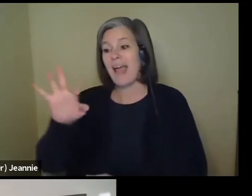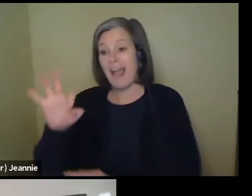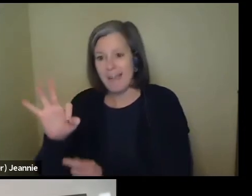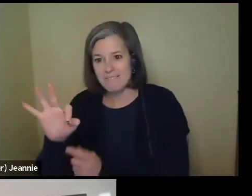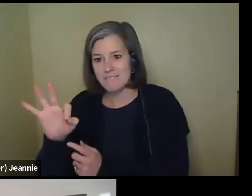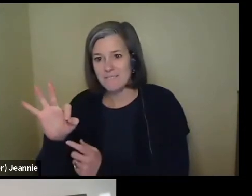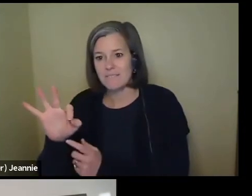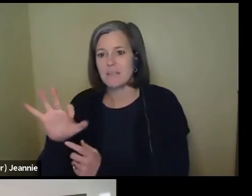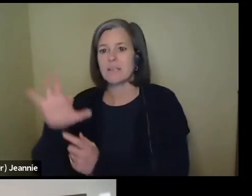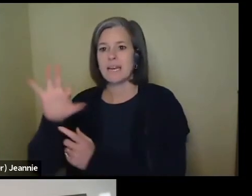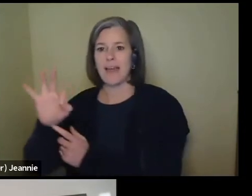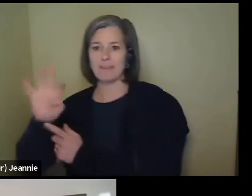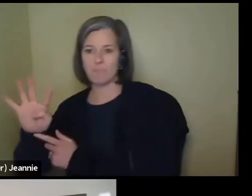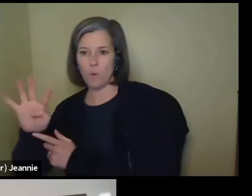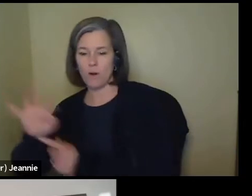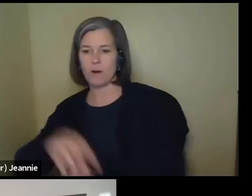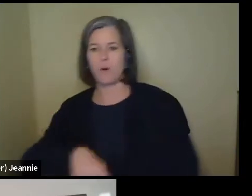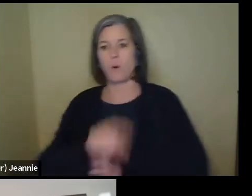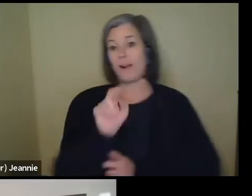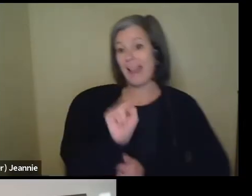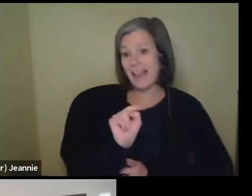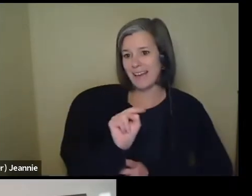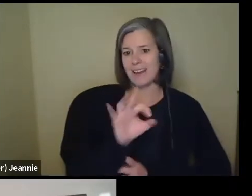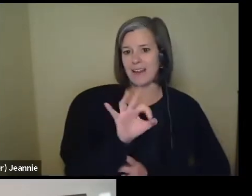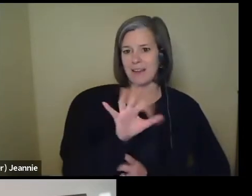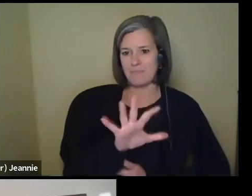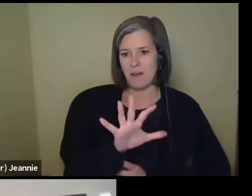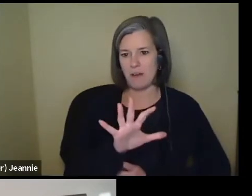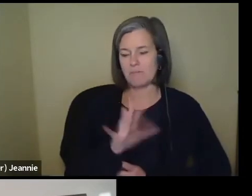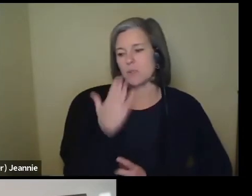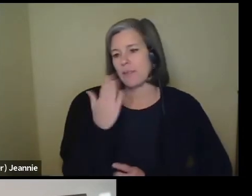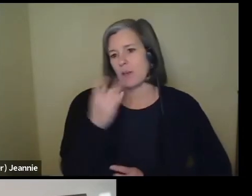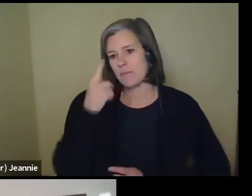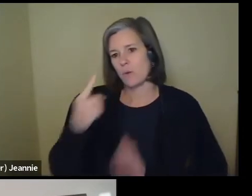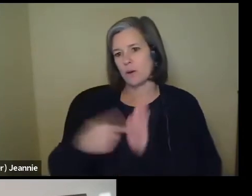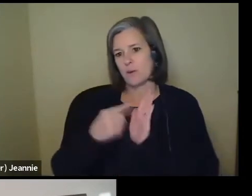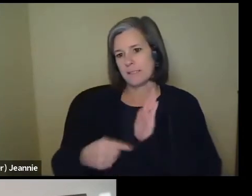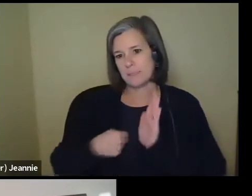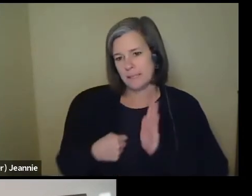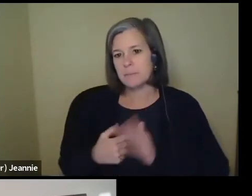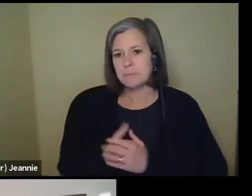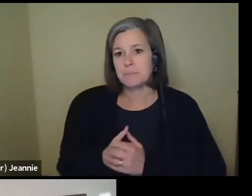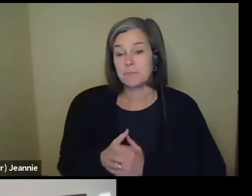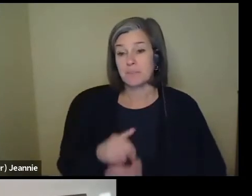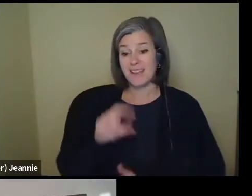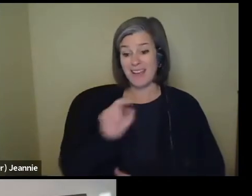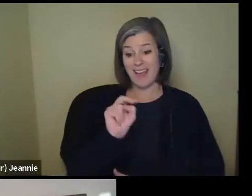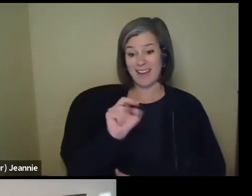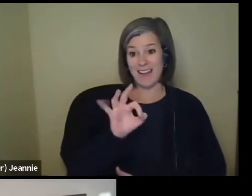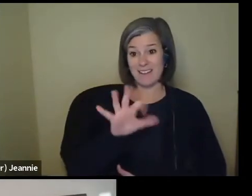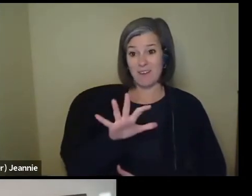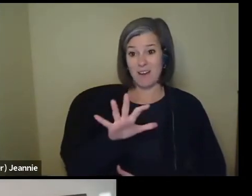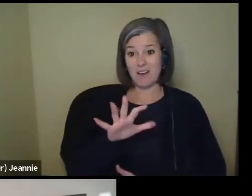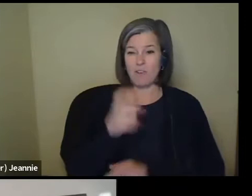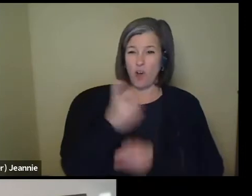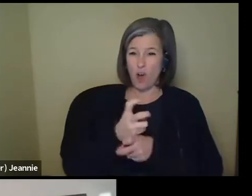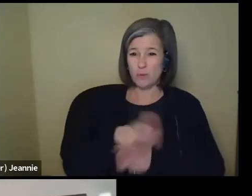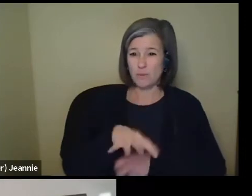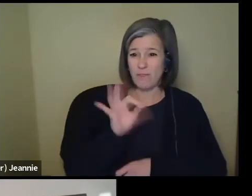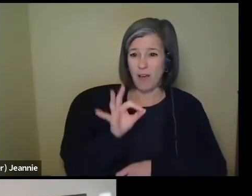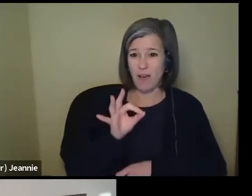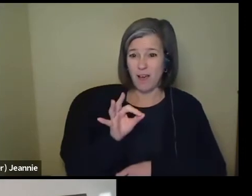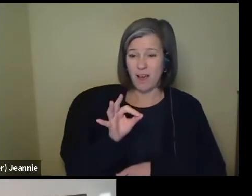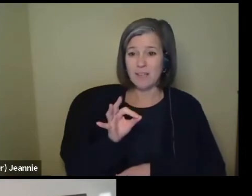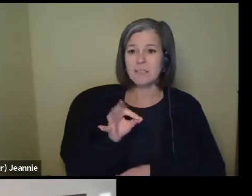types of masks are, as I said, quite equivalent. And 95s are hard to find. And I find them uncomfortable. They do fit